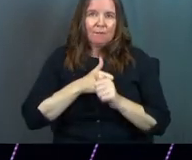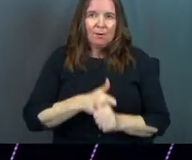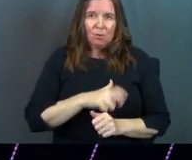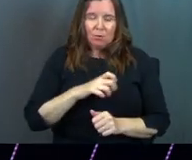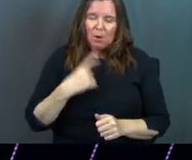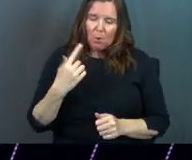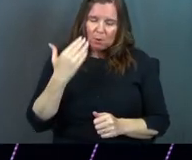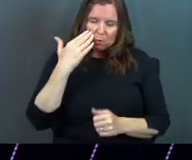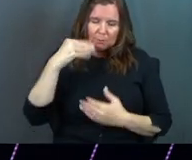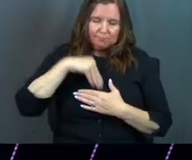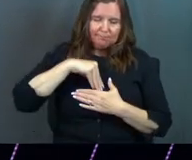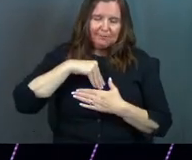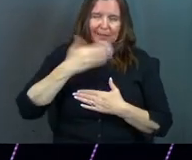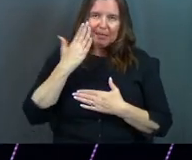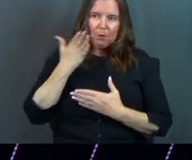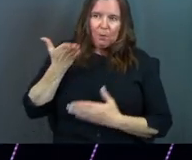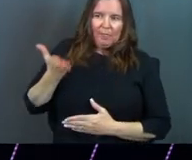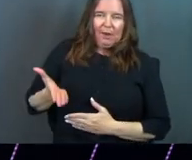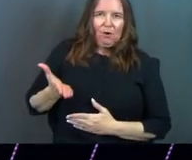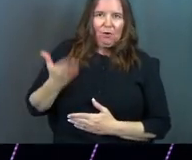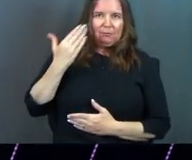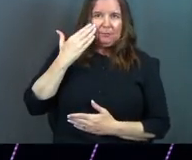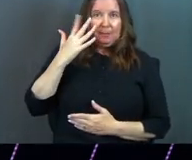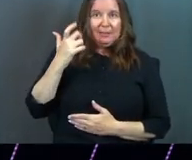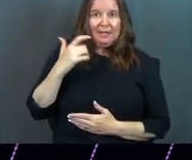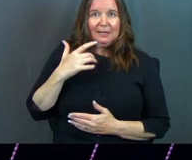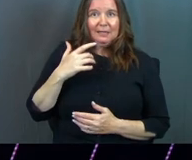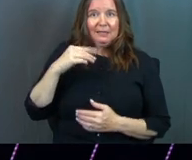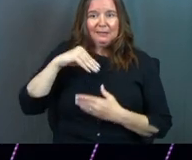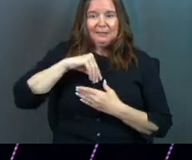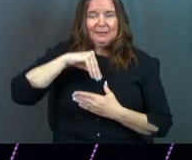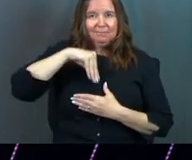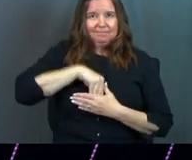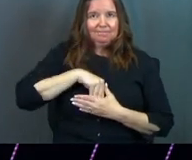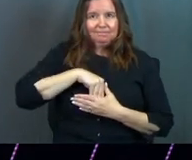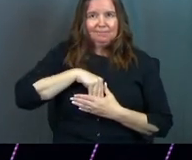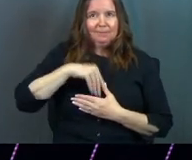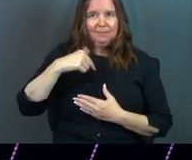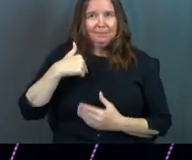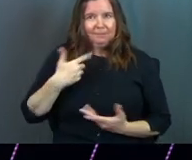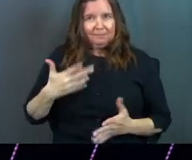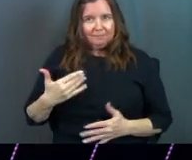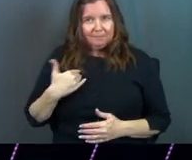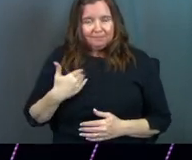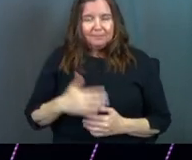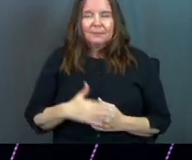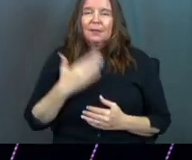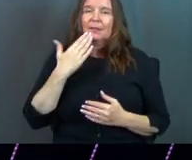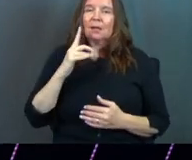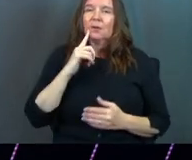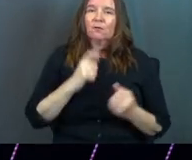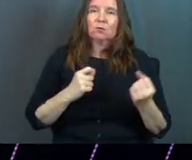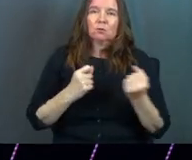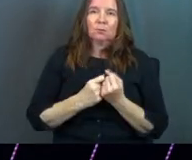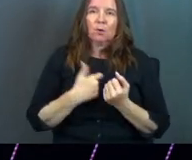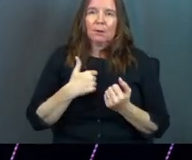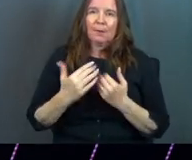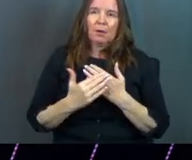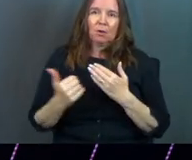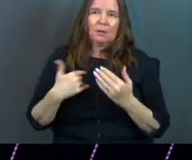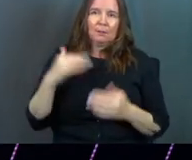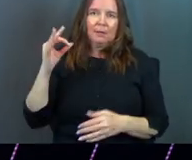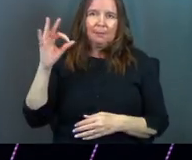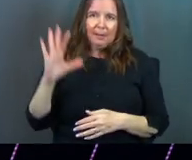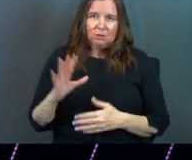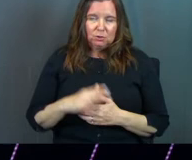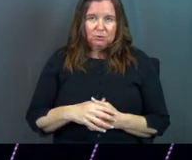I always knew that God was at least there because the seeds were planted in me. Thank you for supporting my calling to be